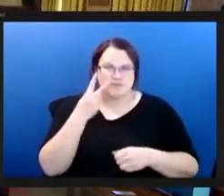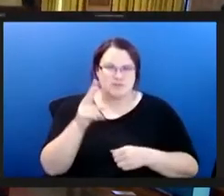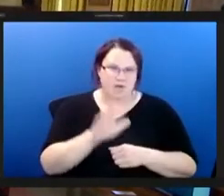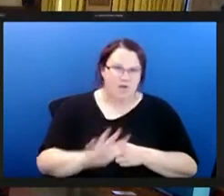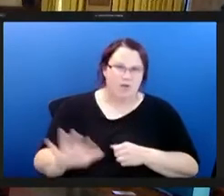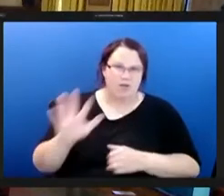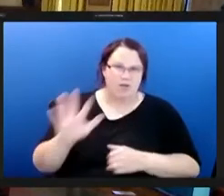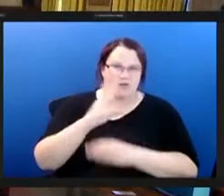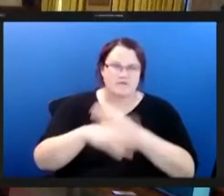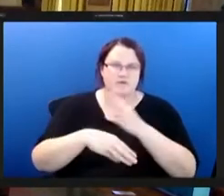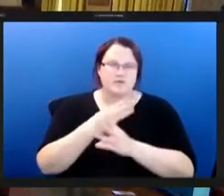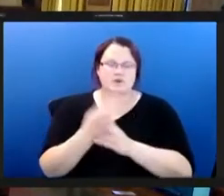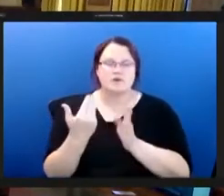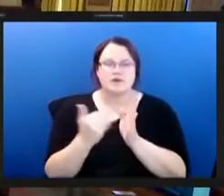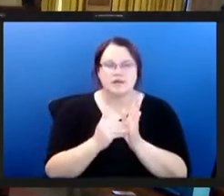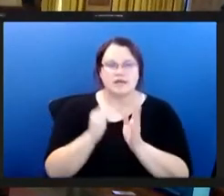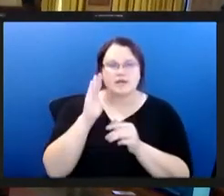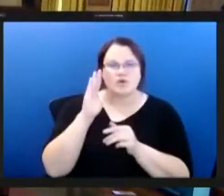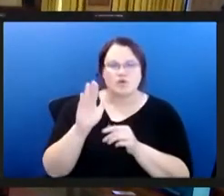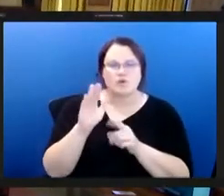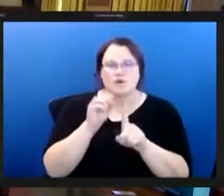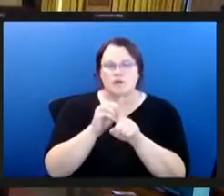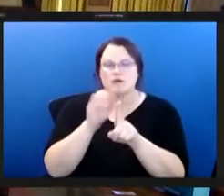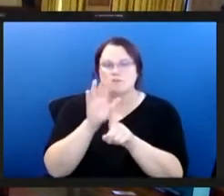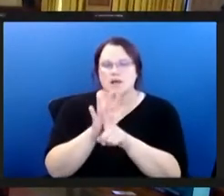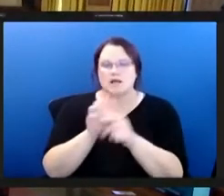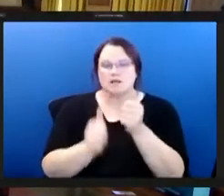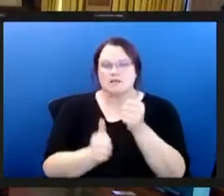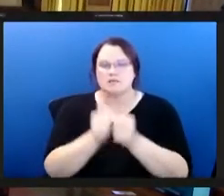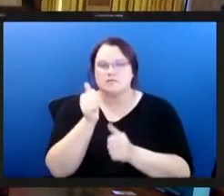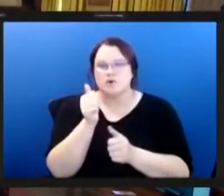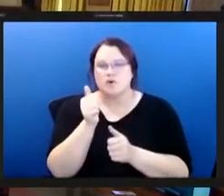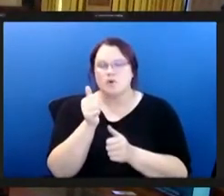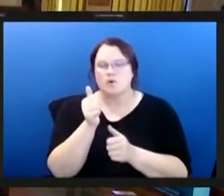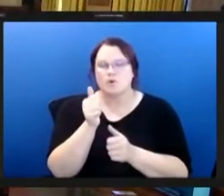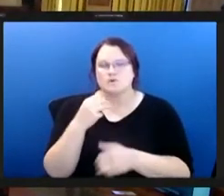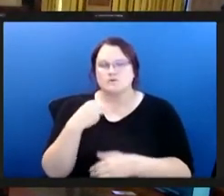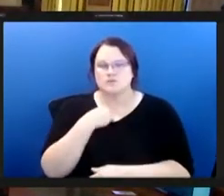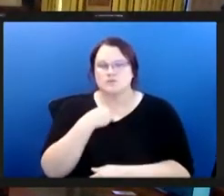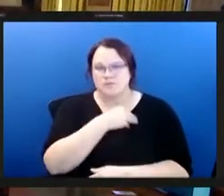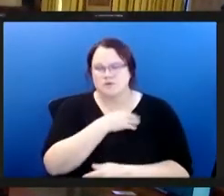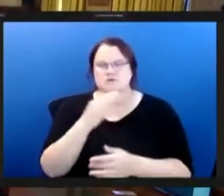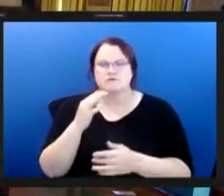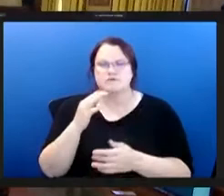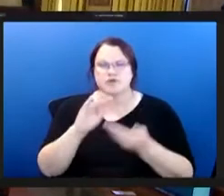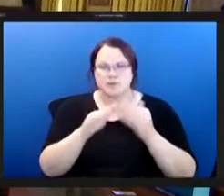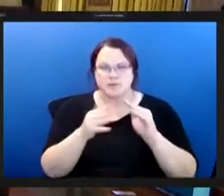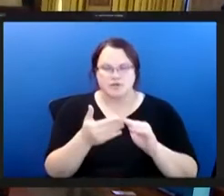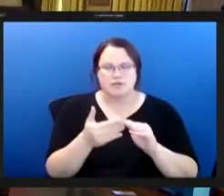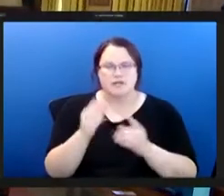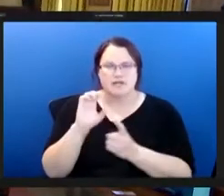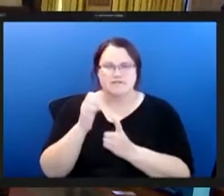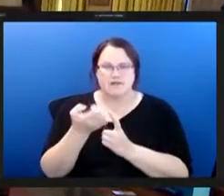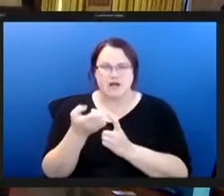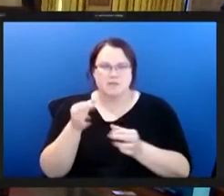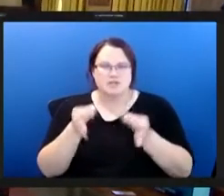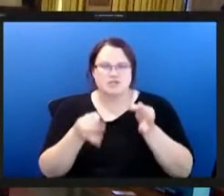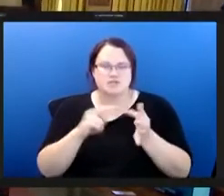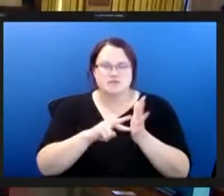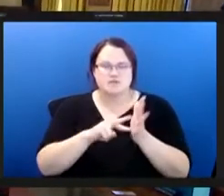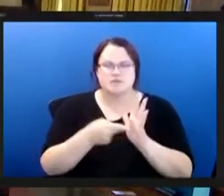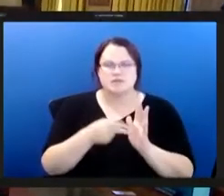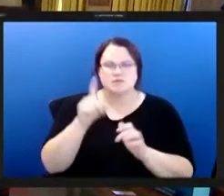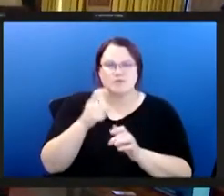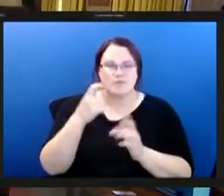which again will most impact the most vulnerable members of our community environmental justice means that we must